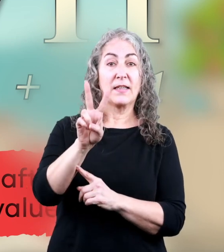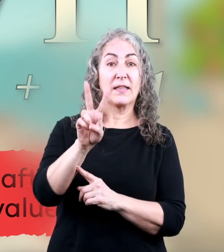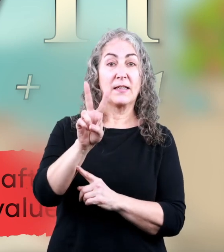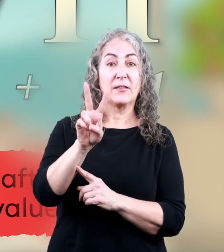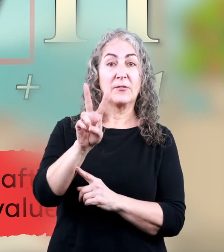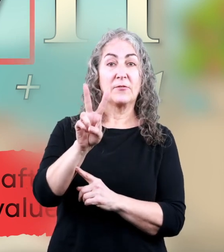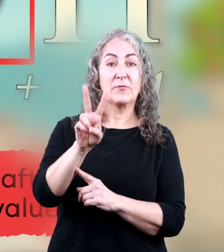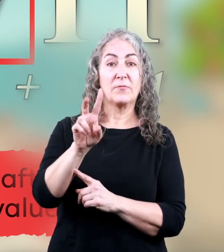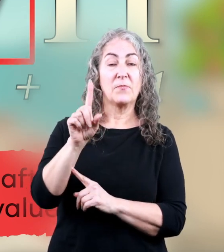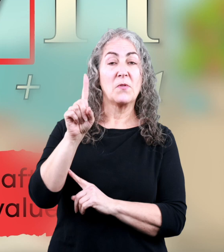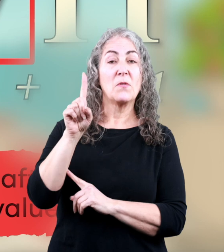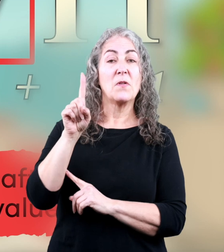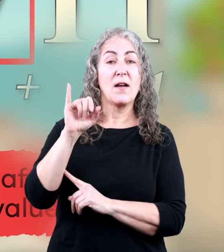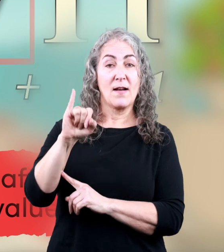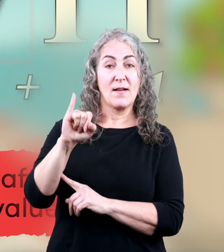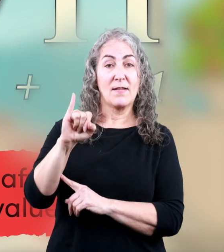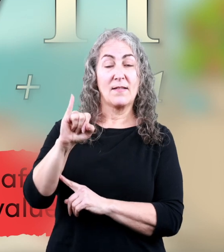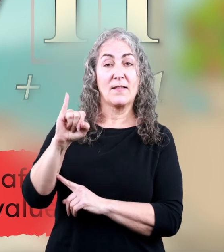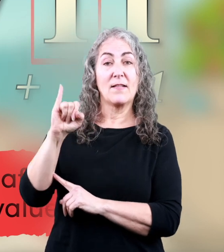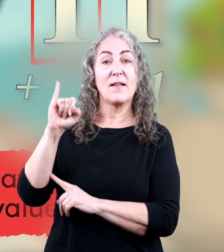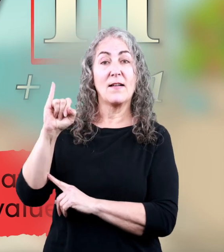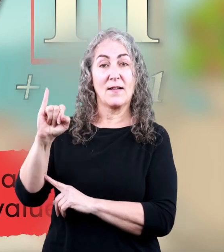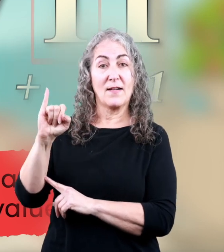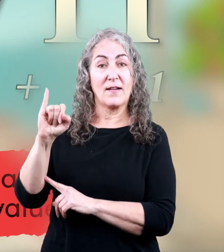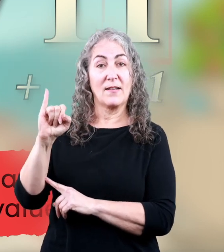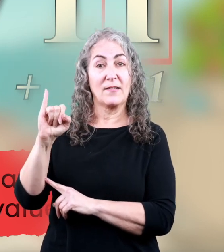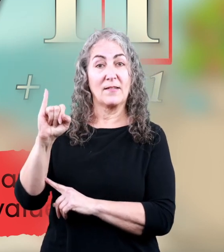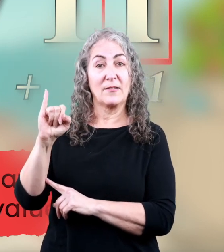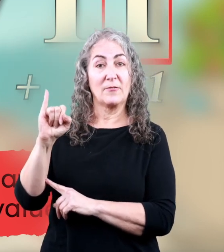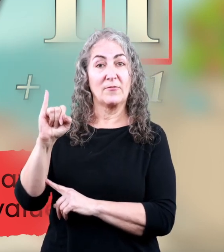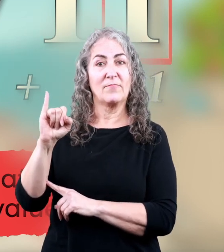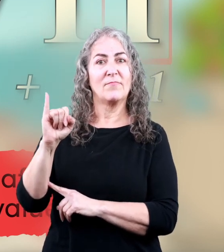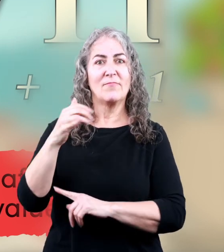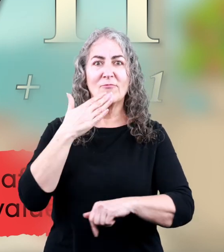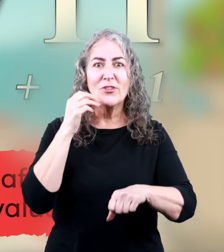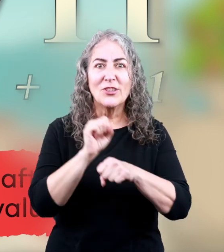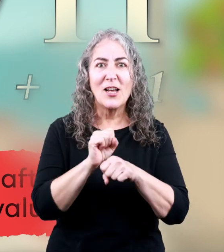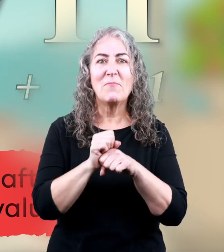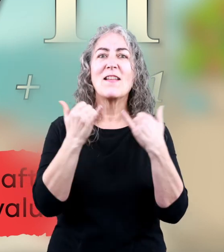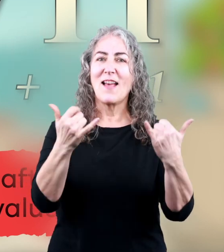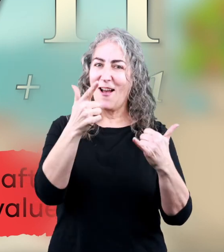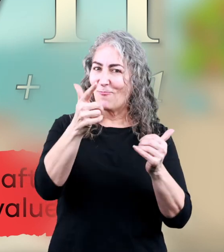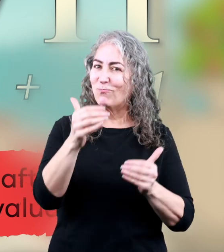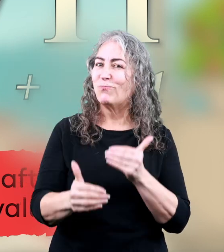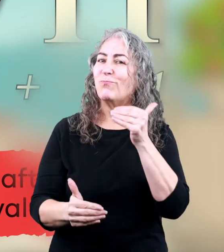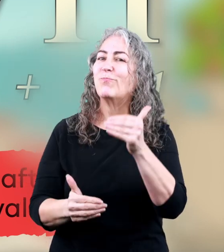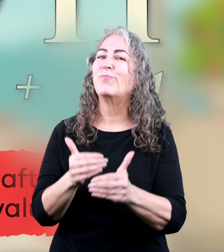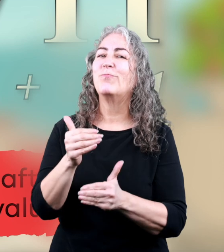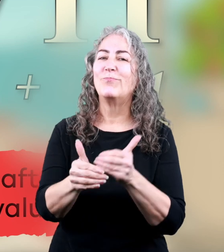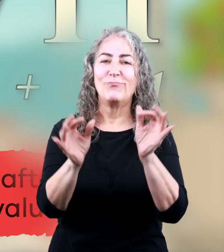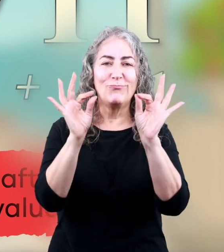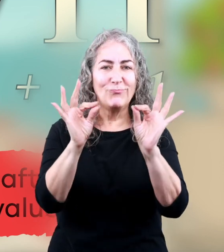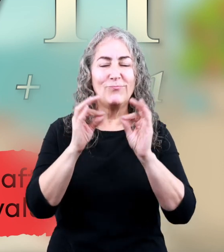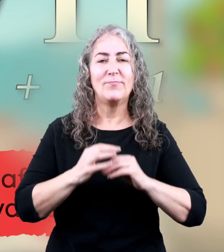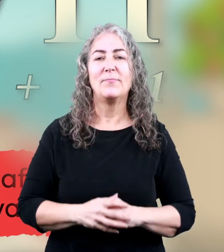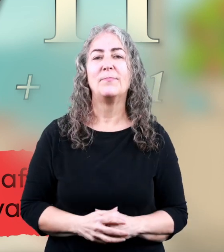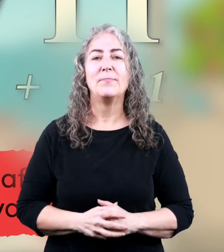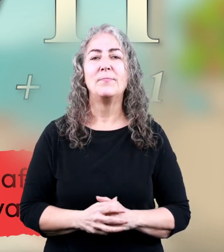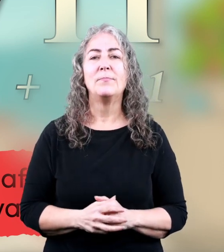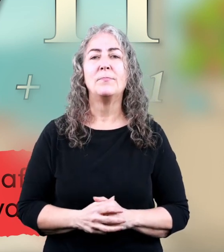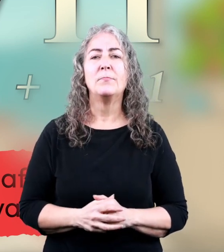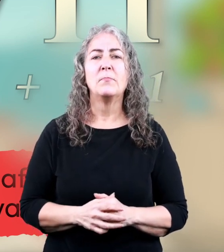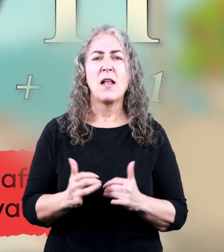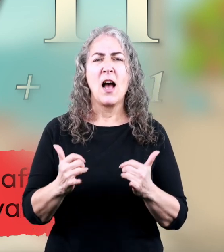v, i, i. Great work! You're getting the hang of